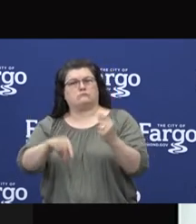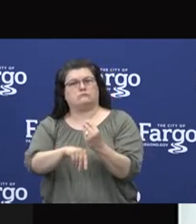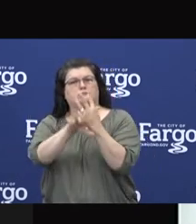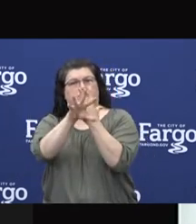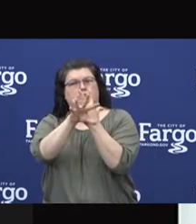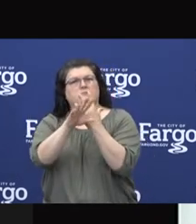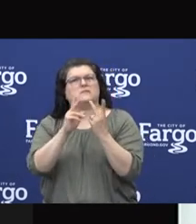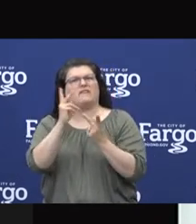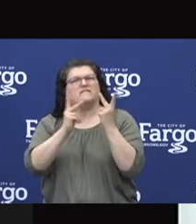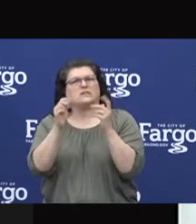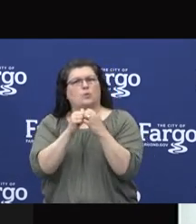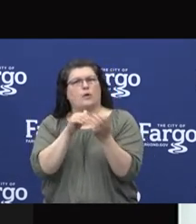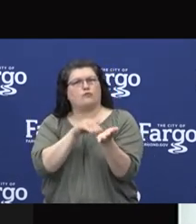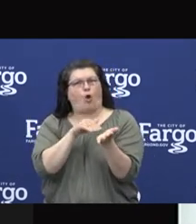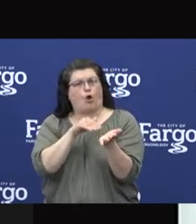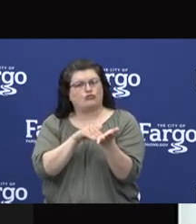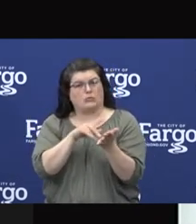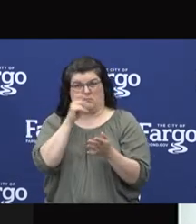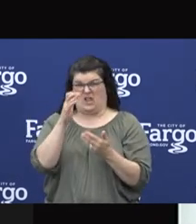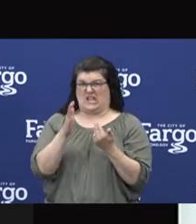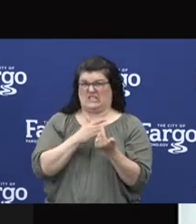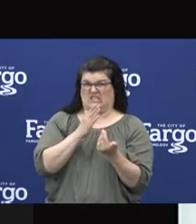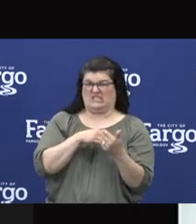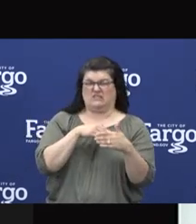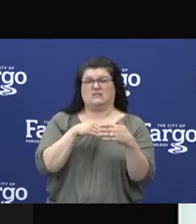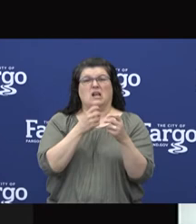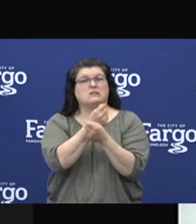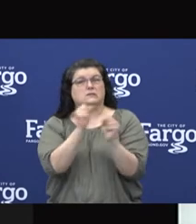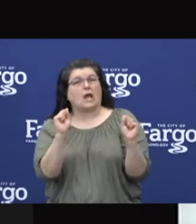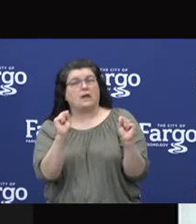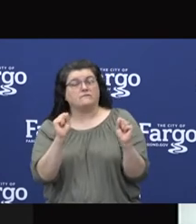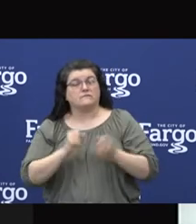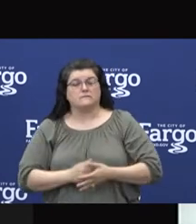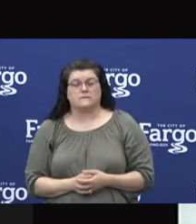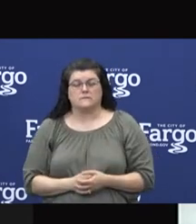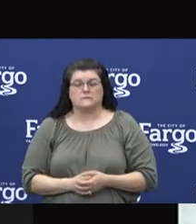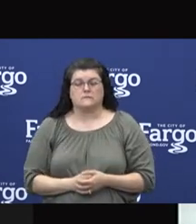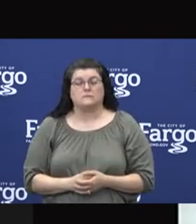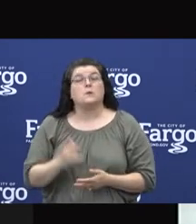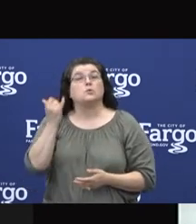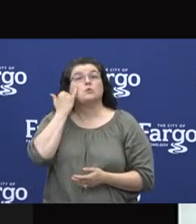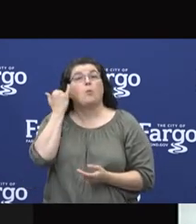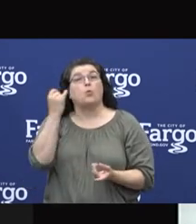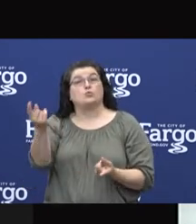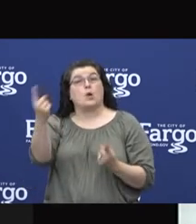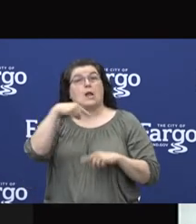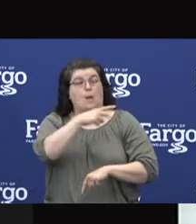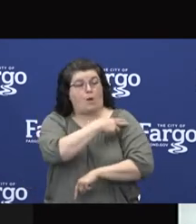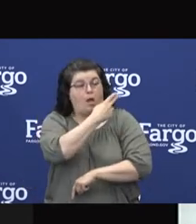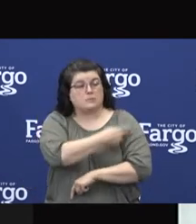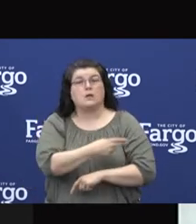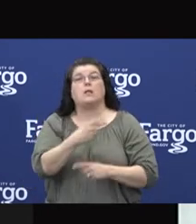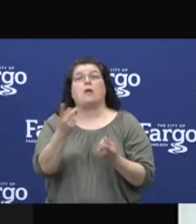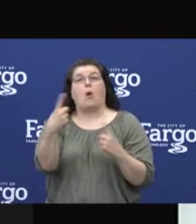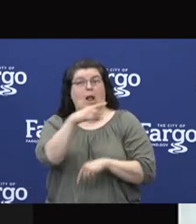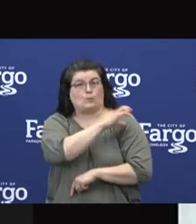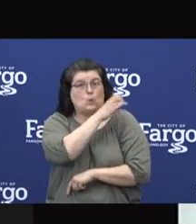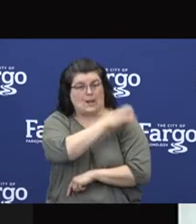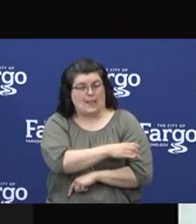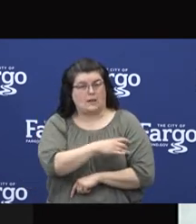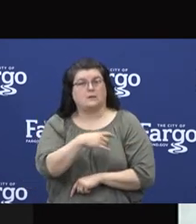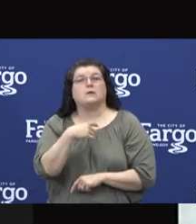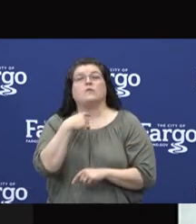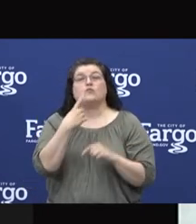both convenient as well as safe. If you do need to come to the hospital or clinic, you will notice, as we've mentioned